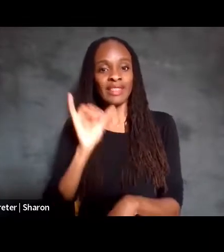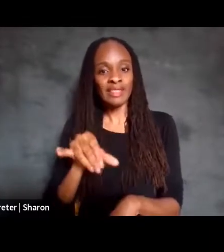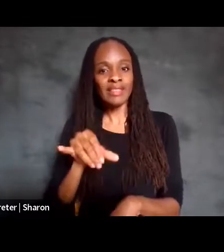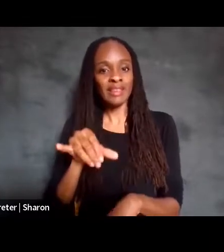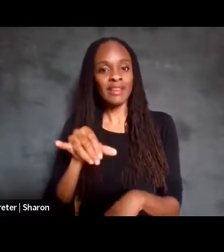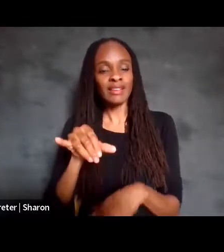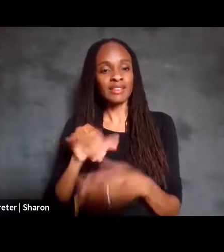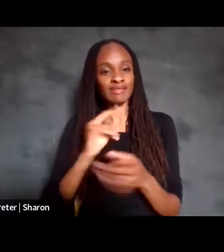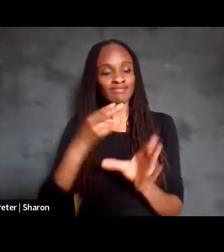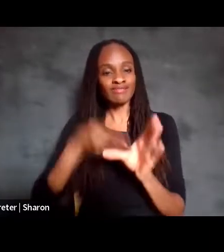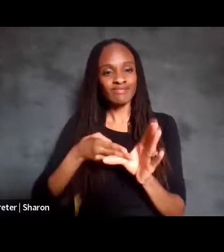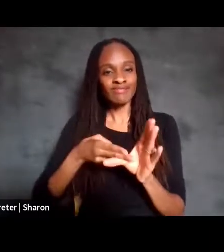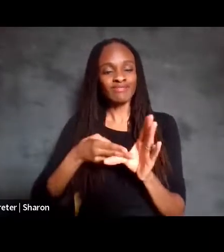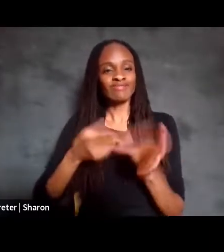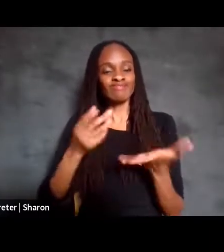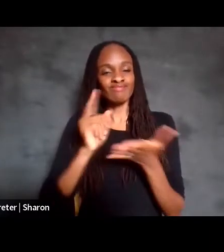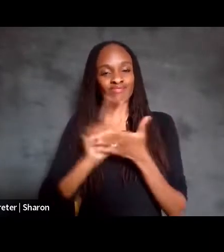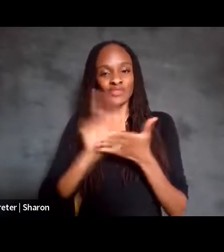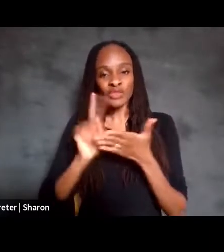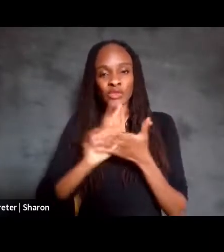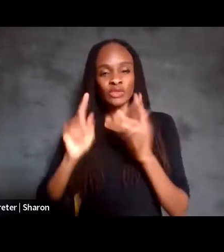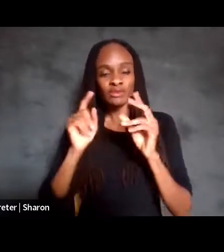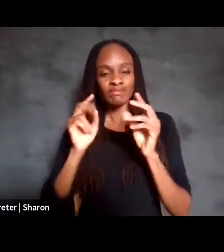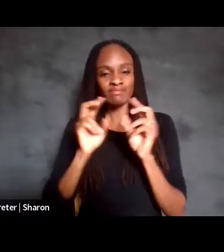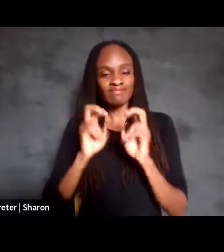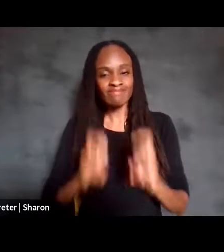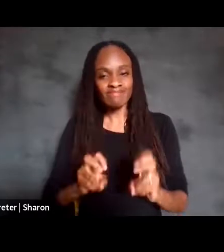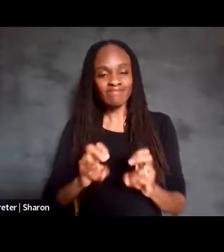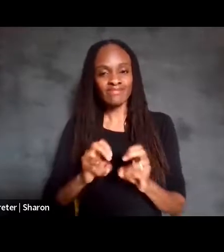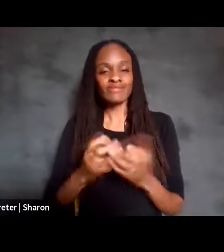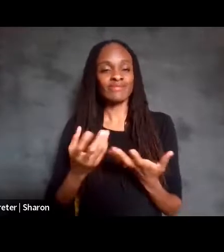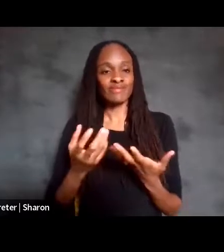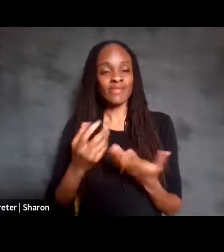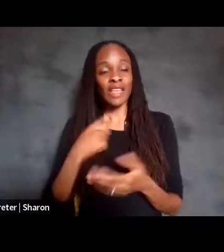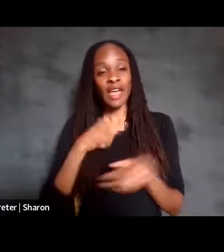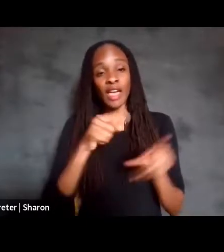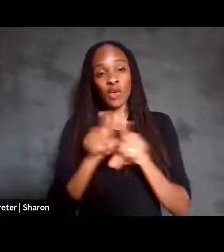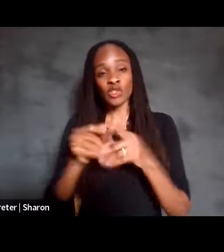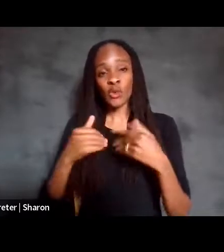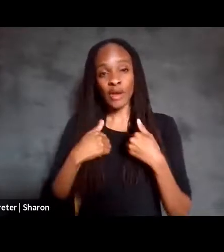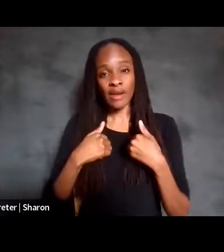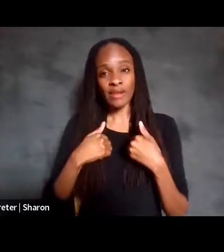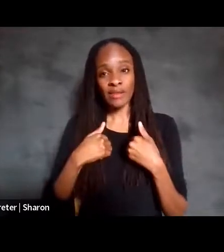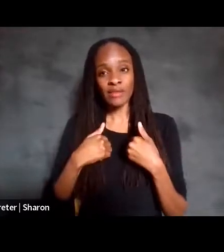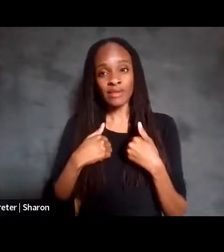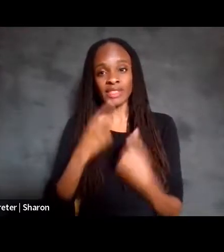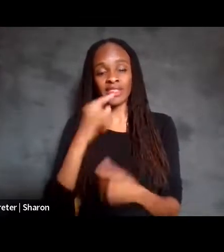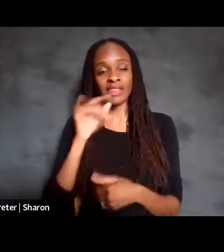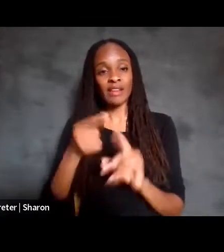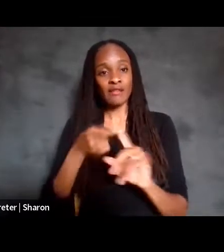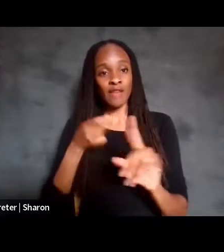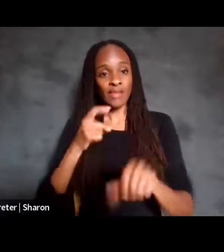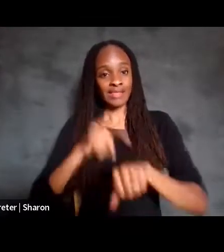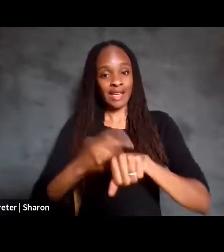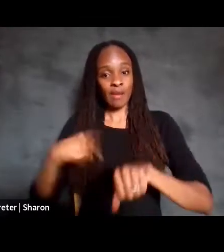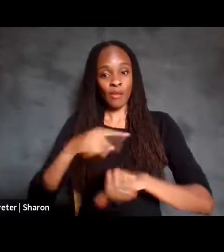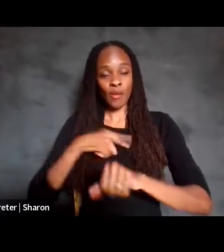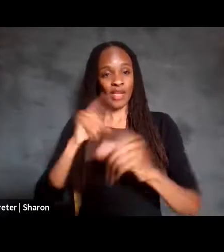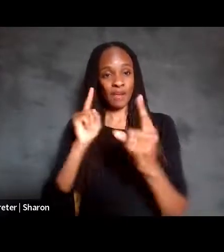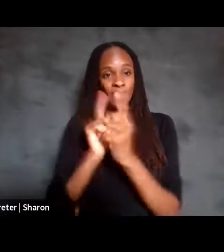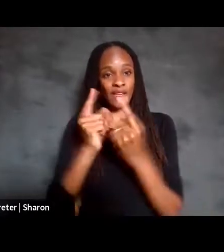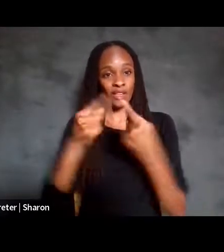research investigator. Full stop. I also have to say that from the time we met over Zoom